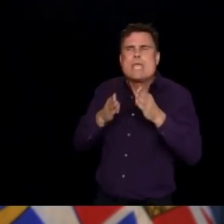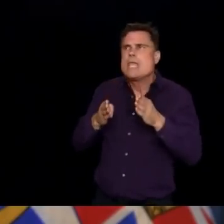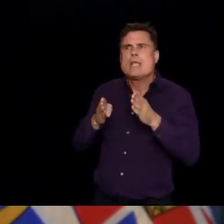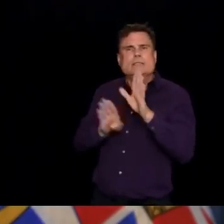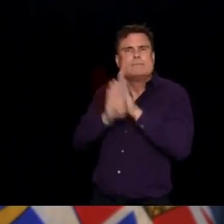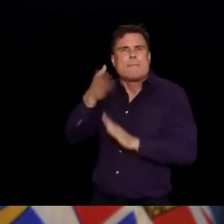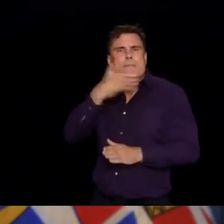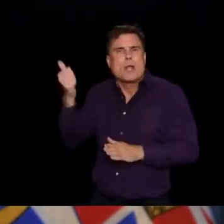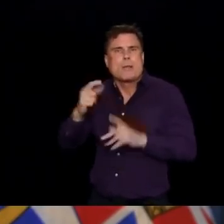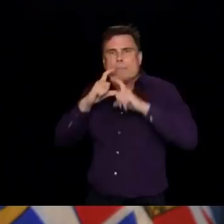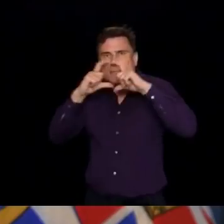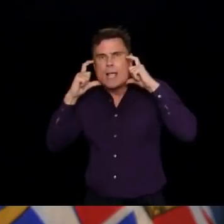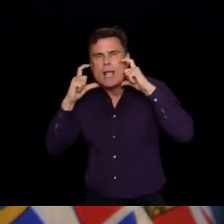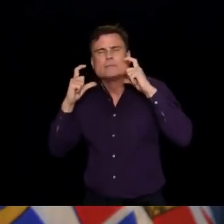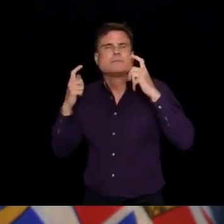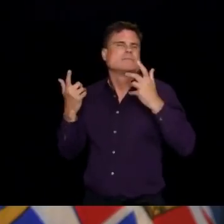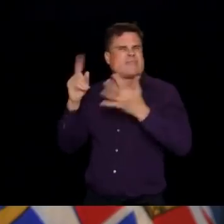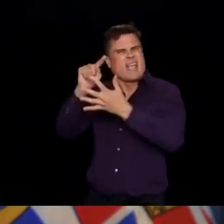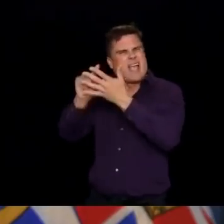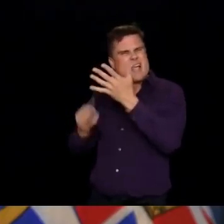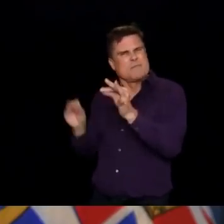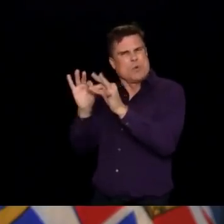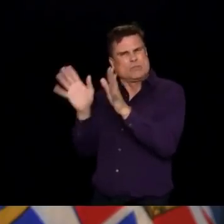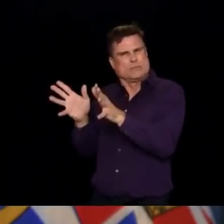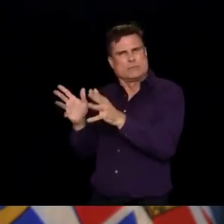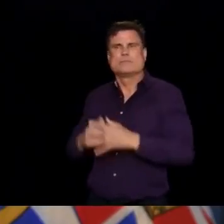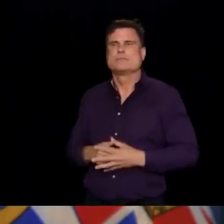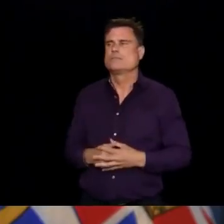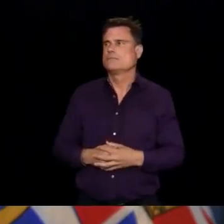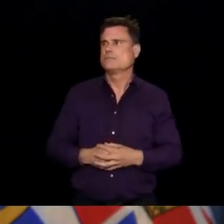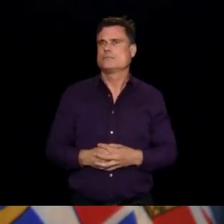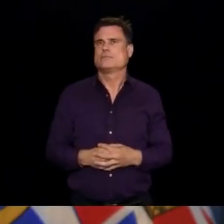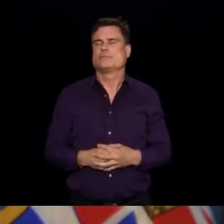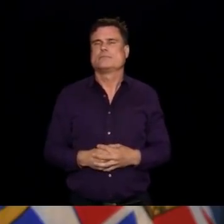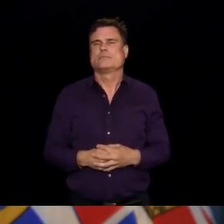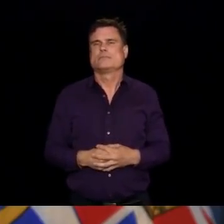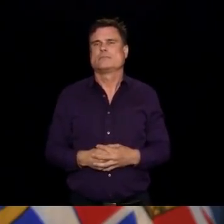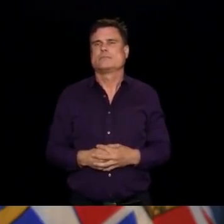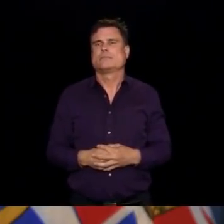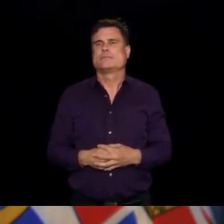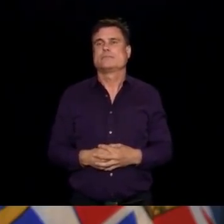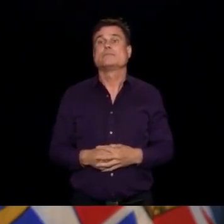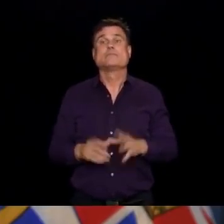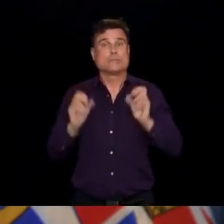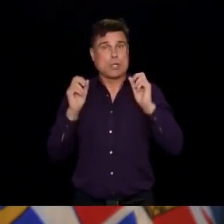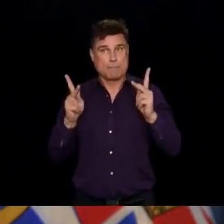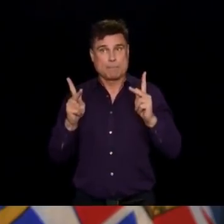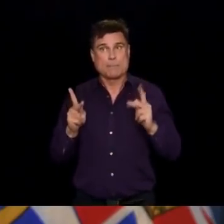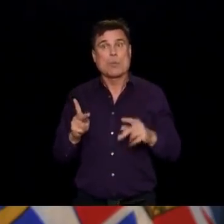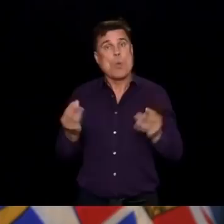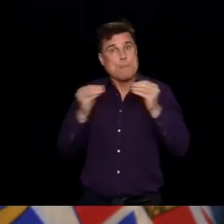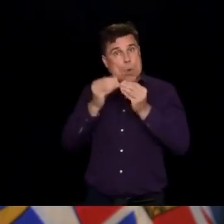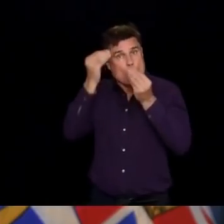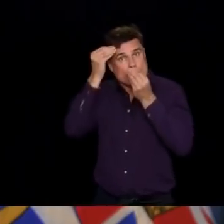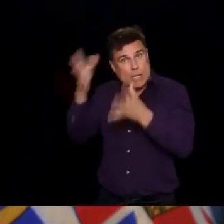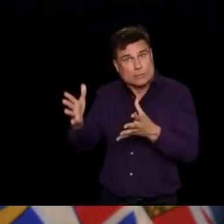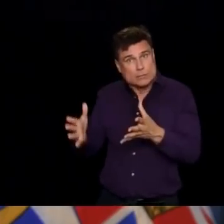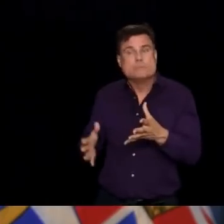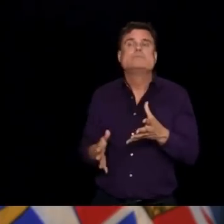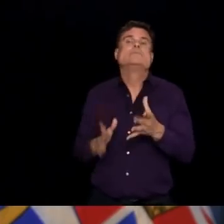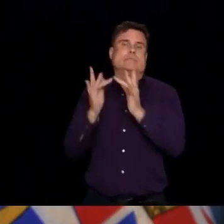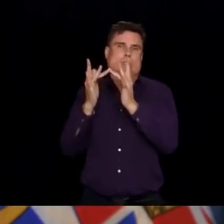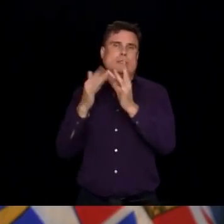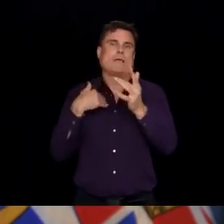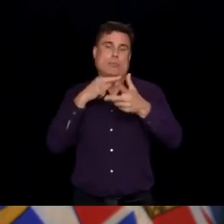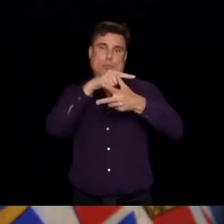more question today. For any reporters that didn't get to ask a question, there will be a statement released later this afternoon. For recommendations on protecting families and